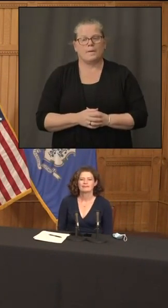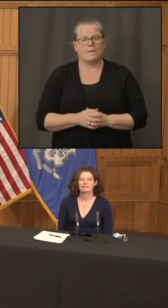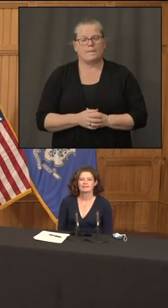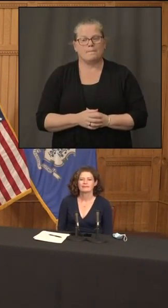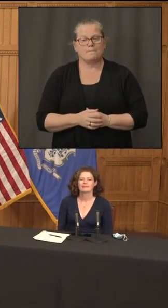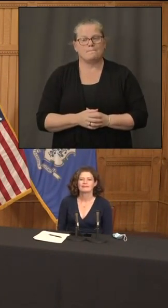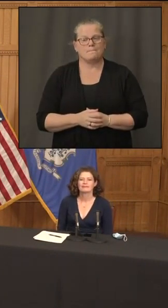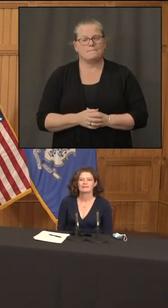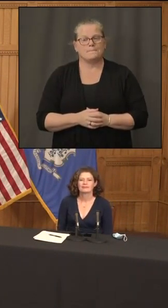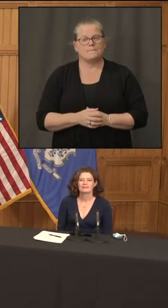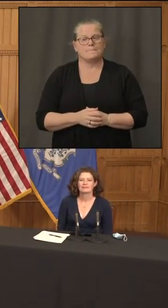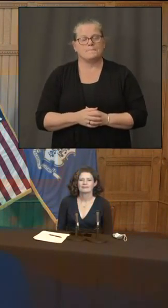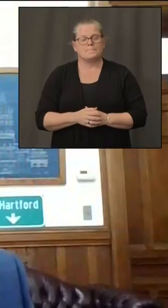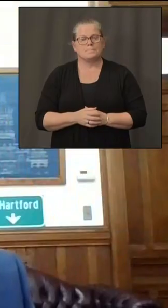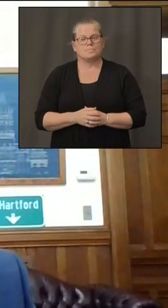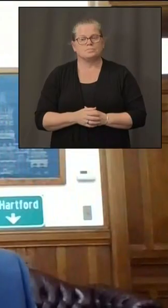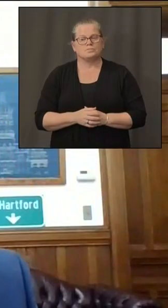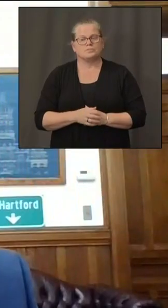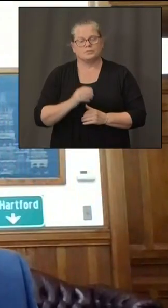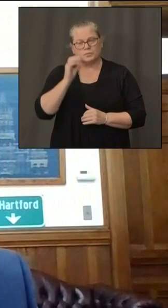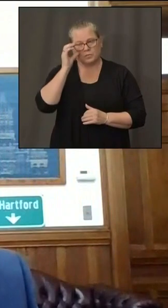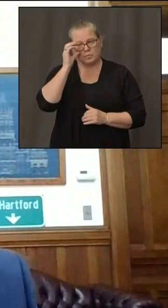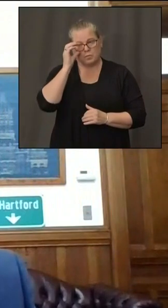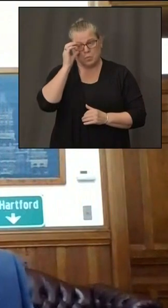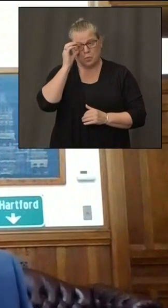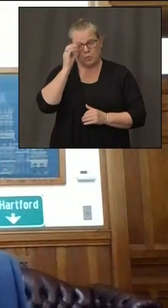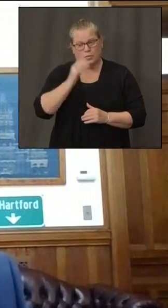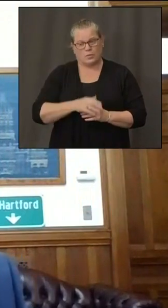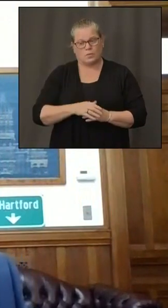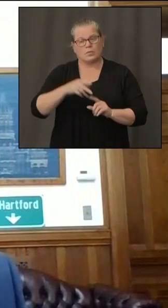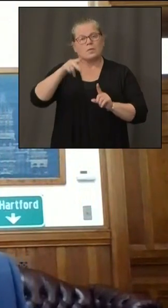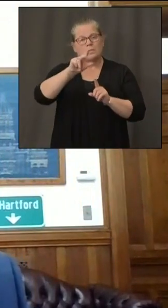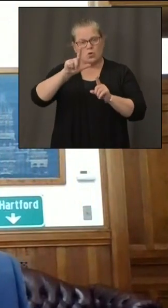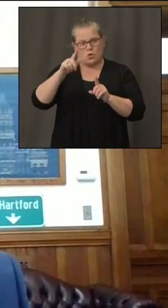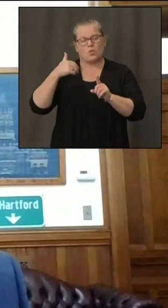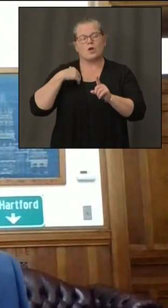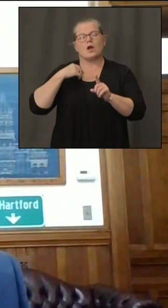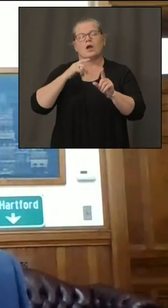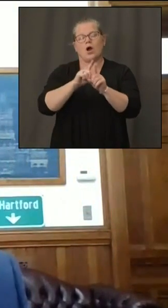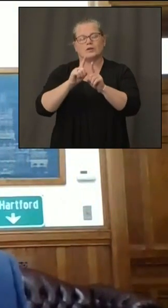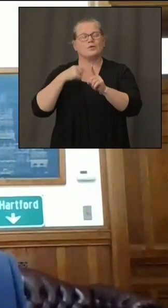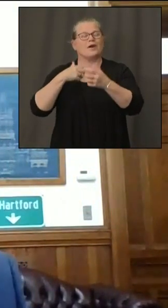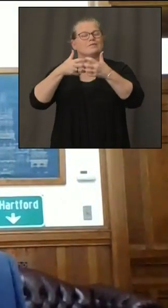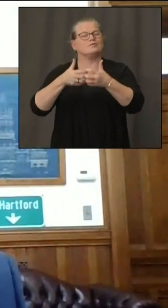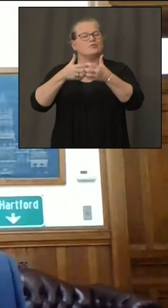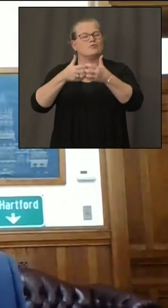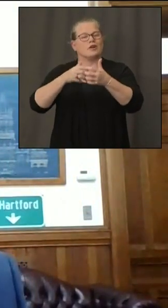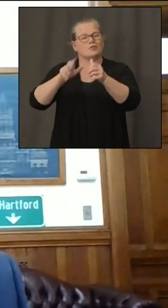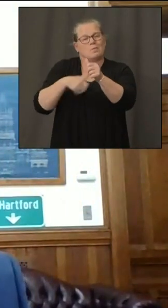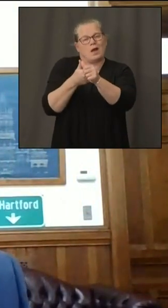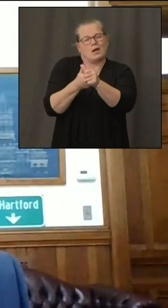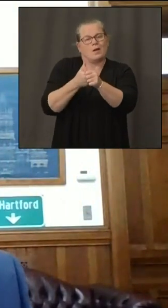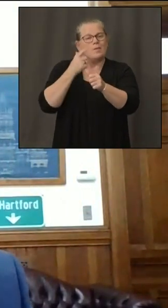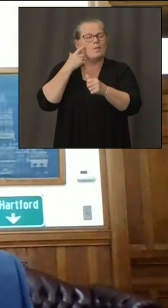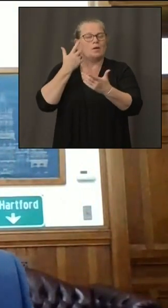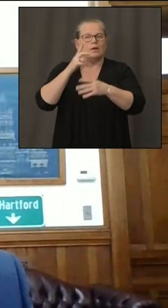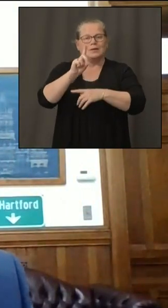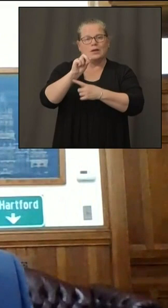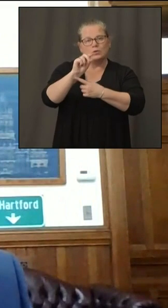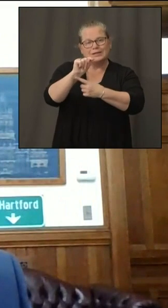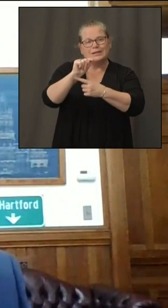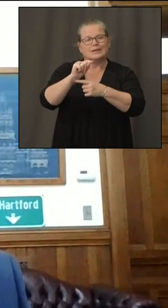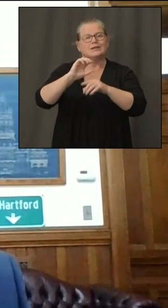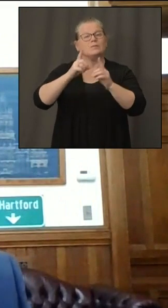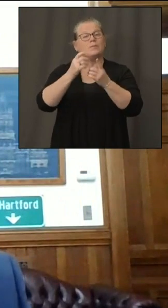on backup generating power uh including our dot facilities as well as various